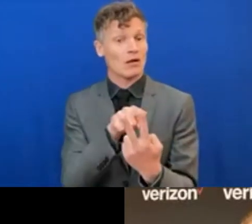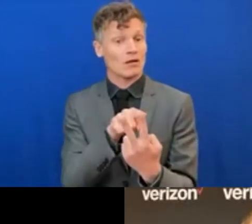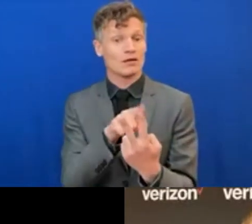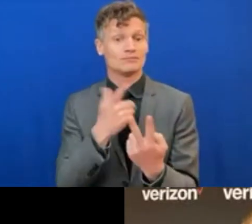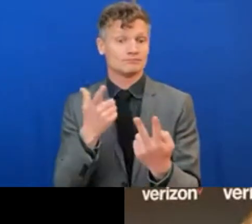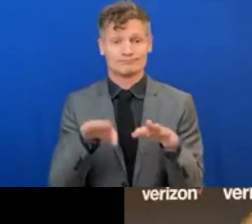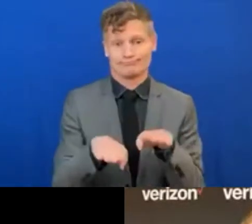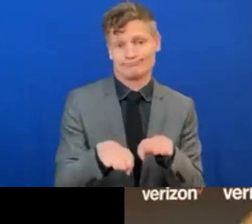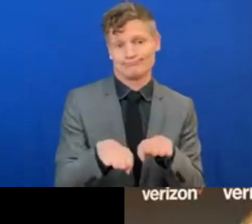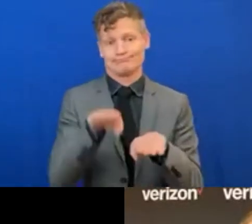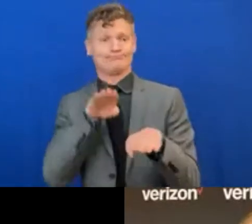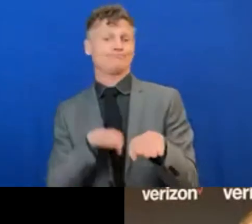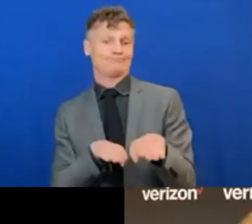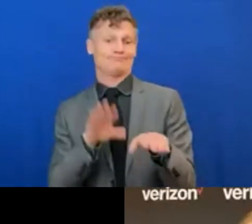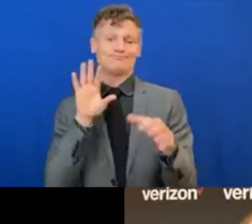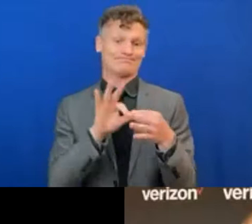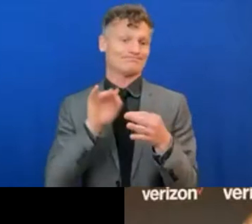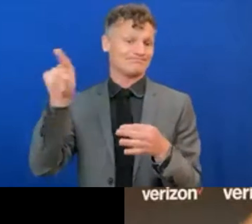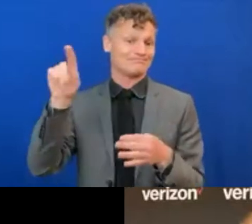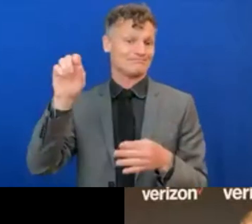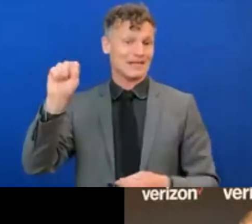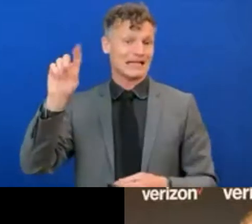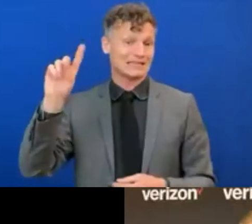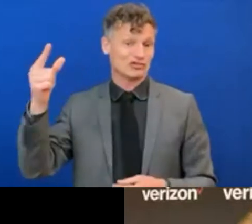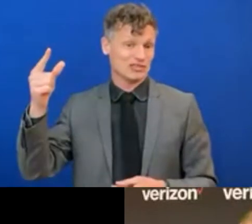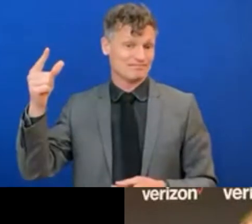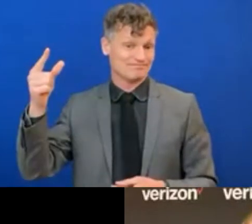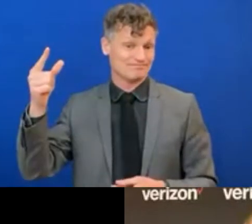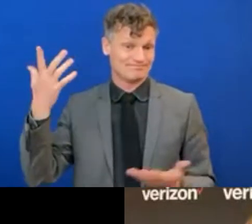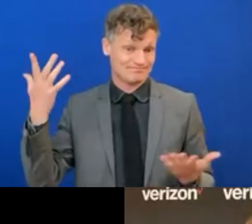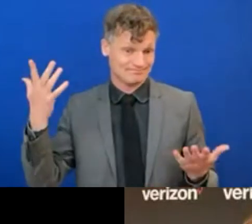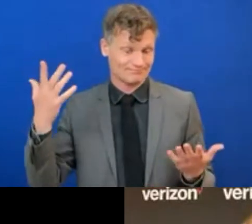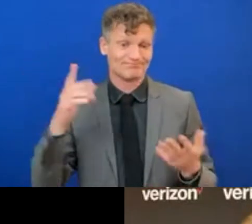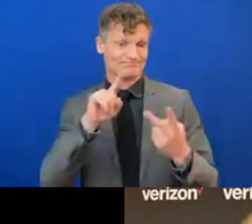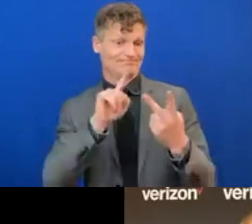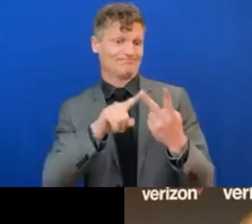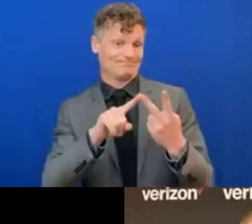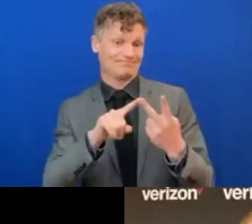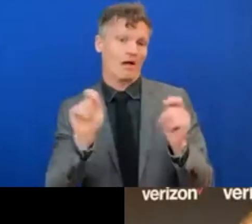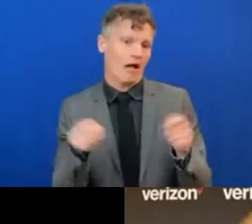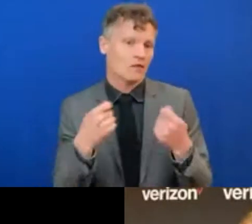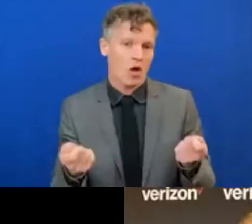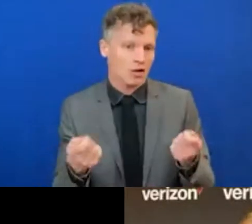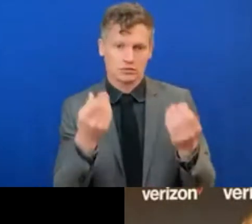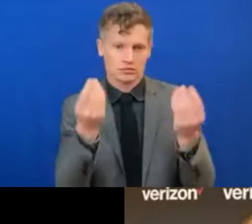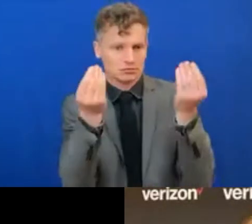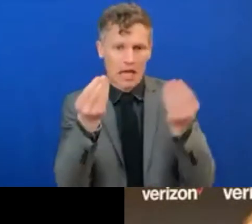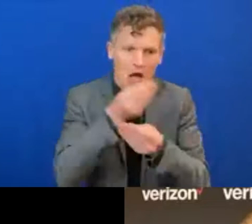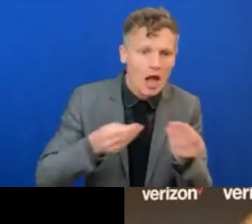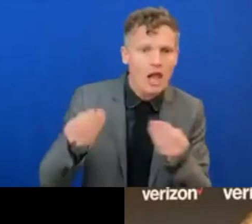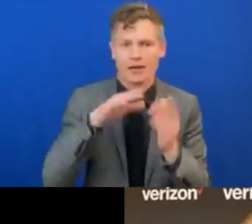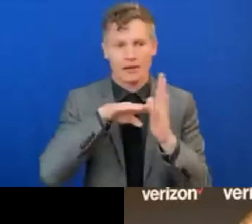to achieving the Sustainable Development Goals. We have been set back because of the economic pandemic and all of that, which is just